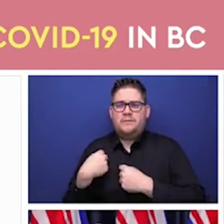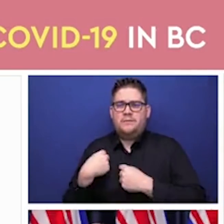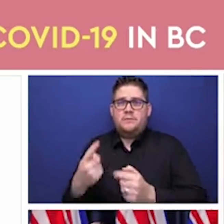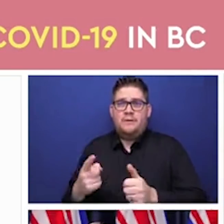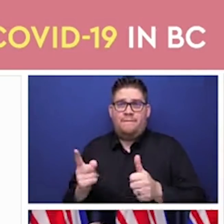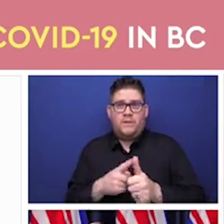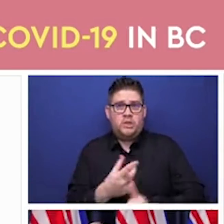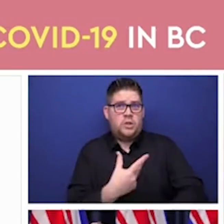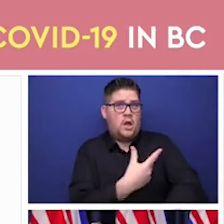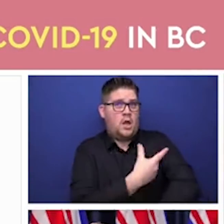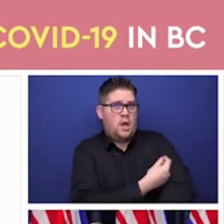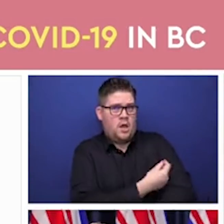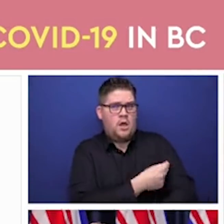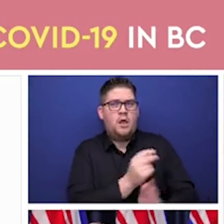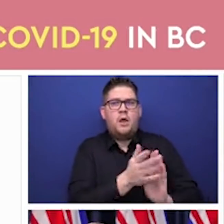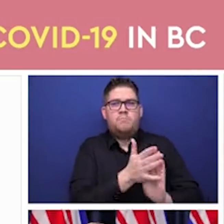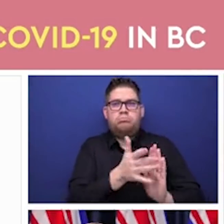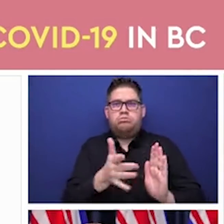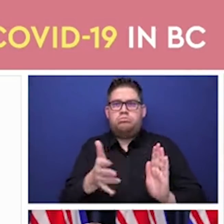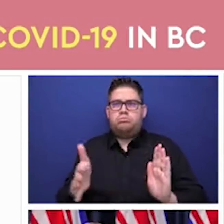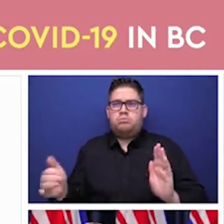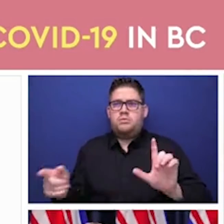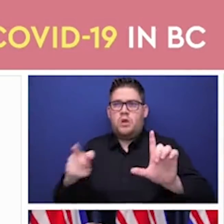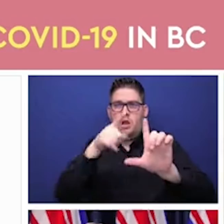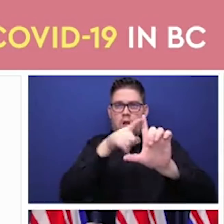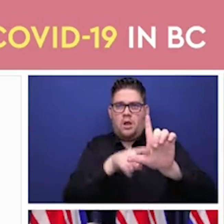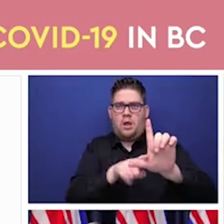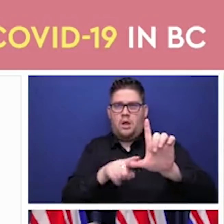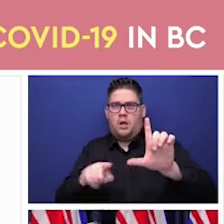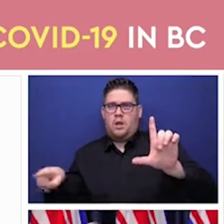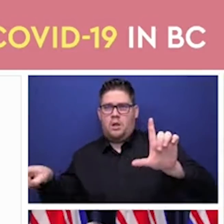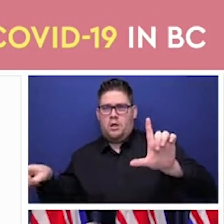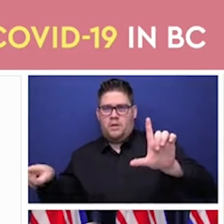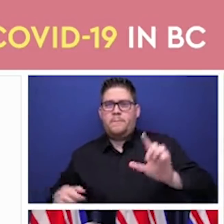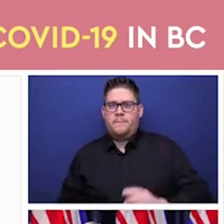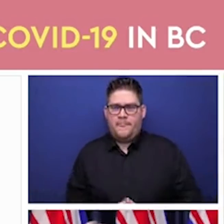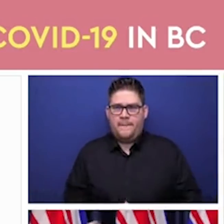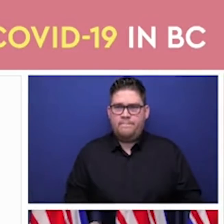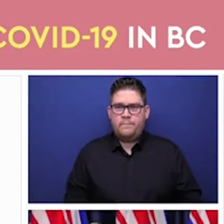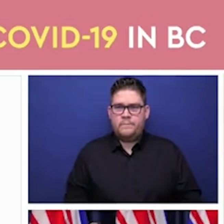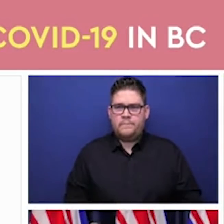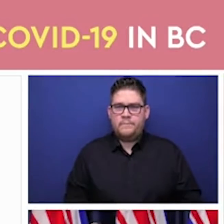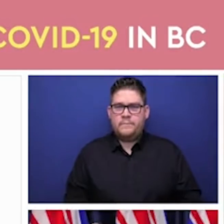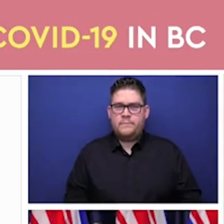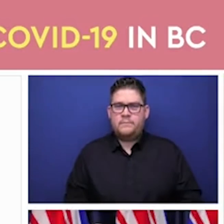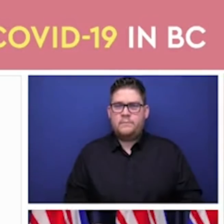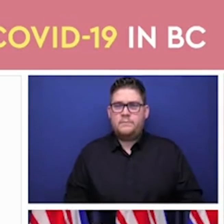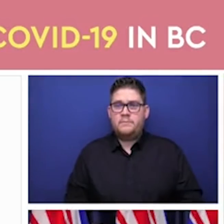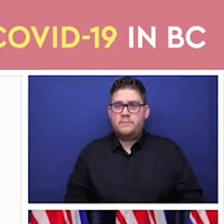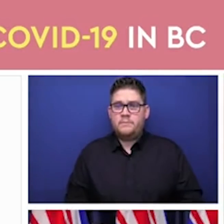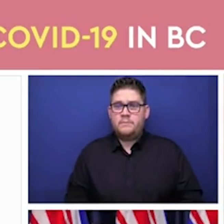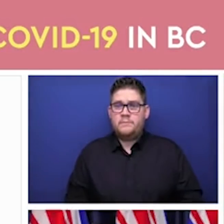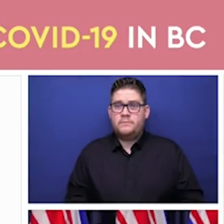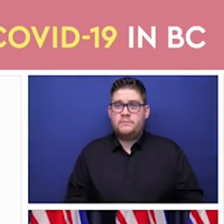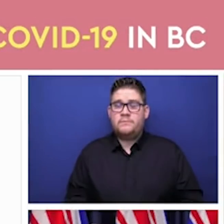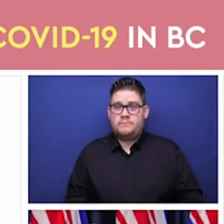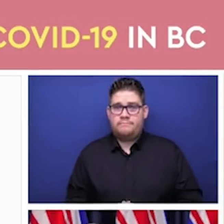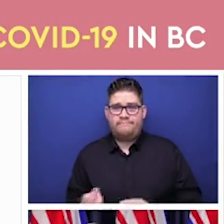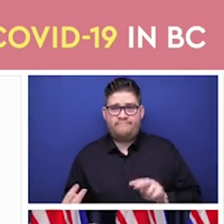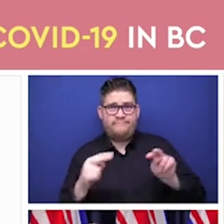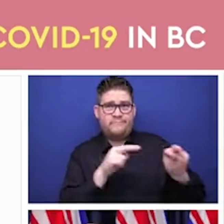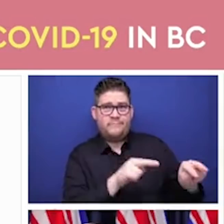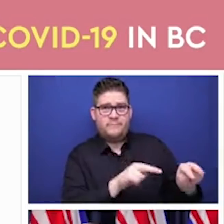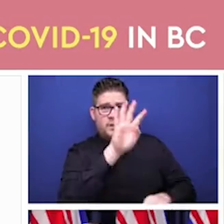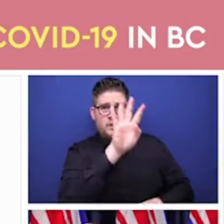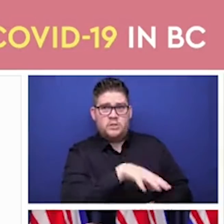all the new cases that flowed after those initial dose one vaccinations, what you can see is for the first